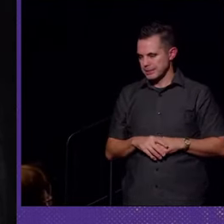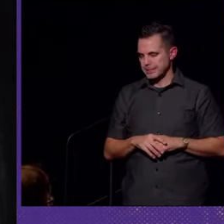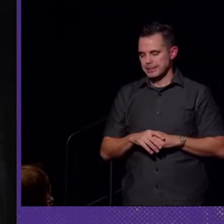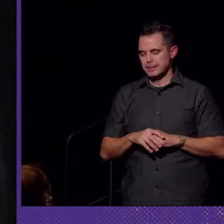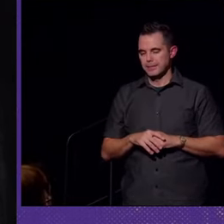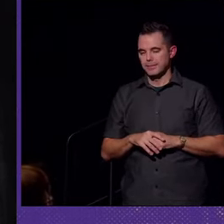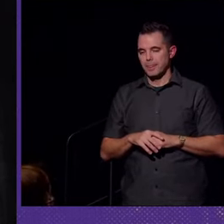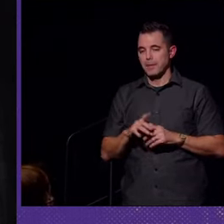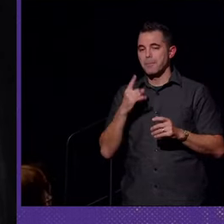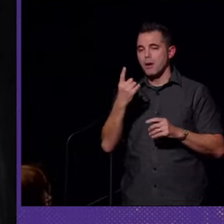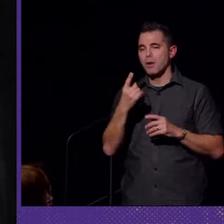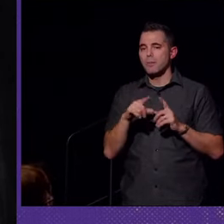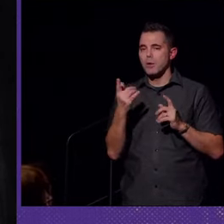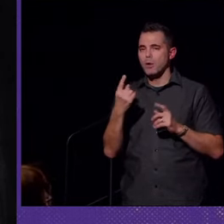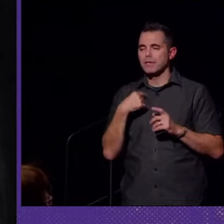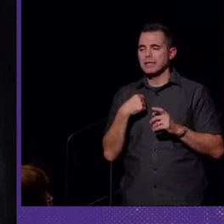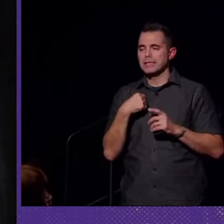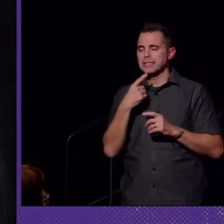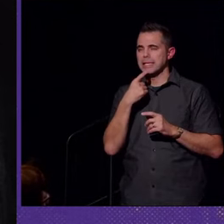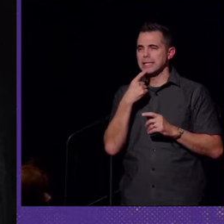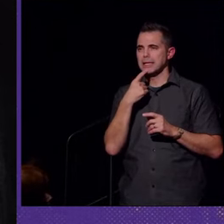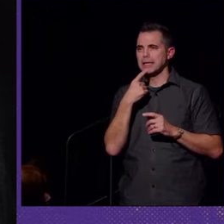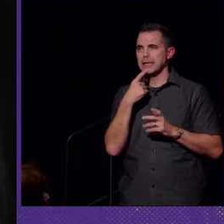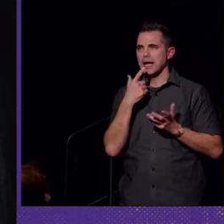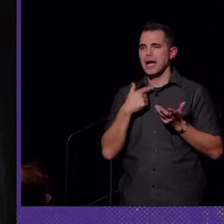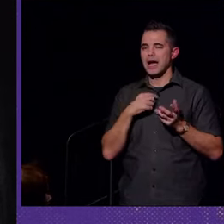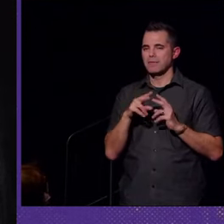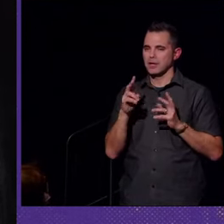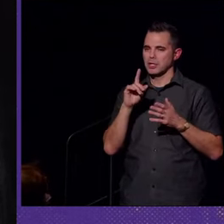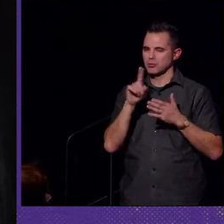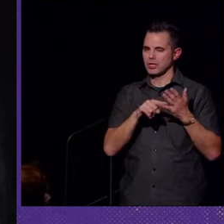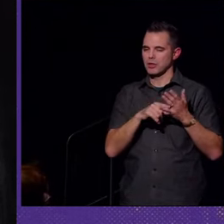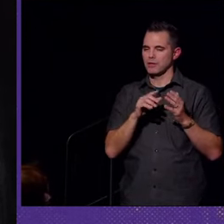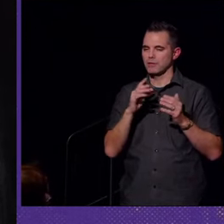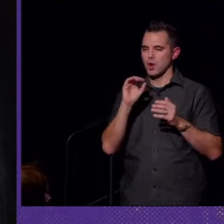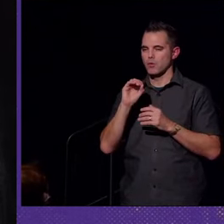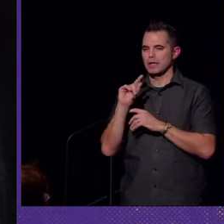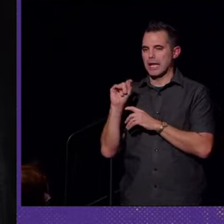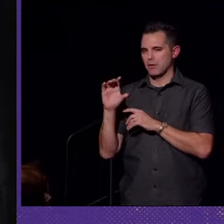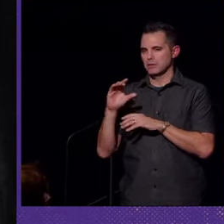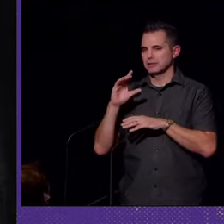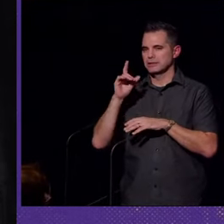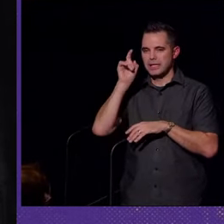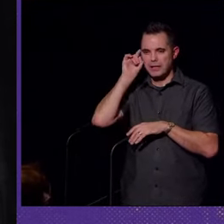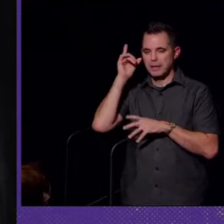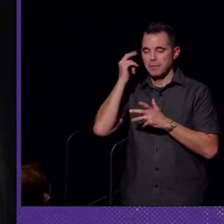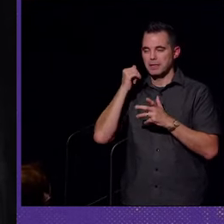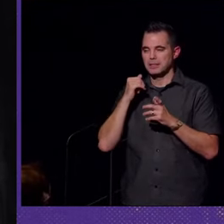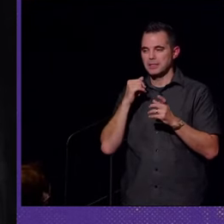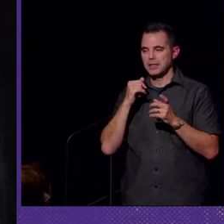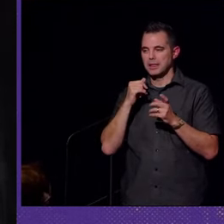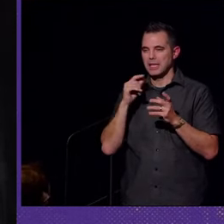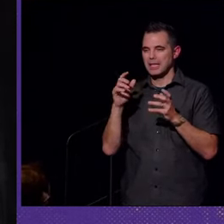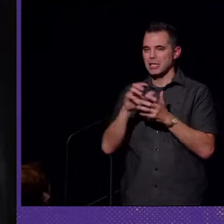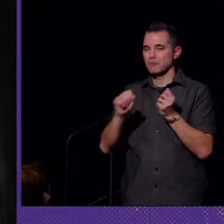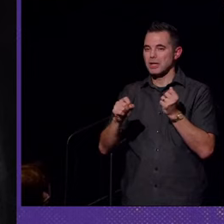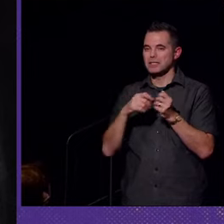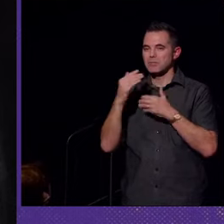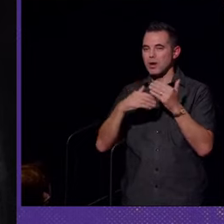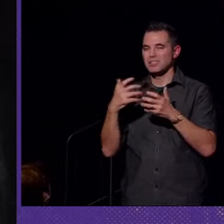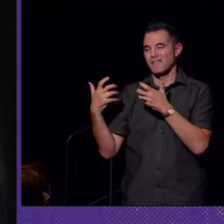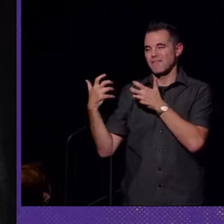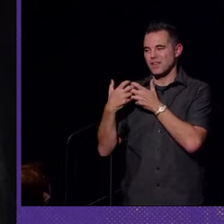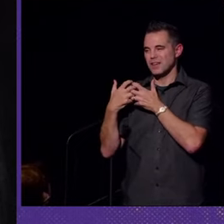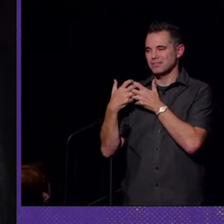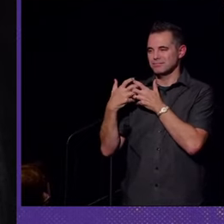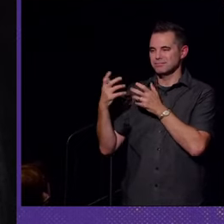But one of the things I've said, I'm very critical of over-the-counter hearing aids because they erase the process of fitting.